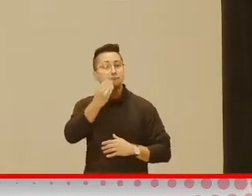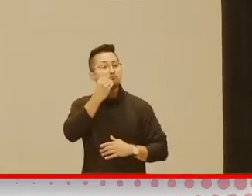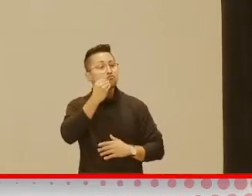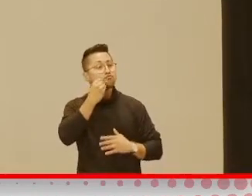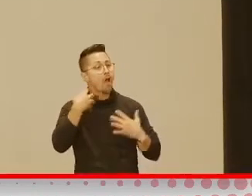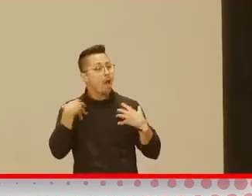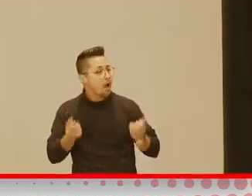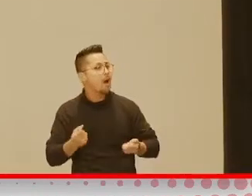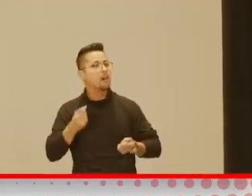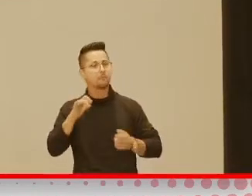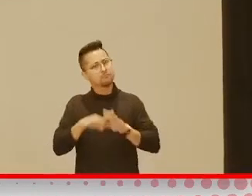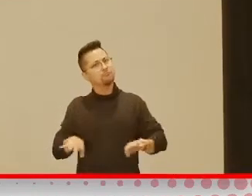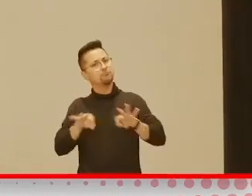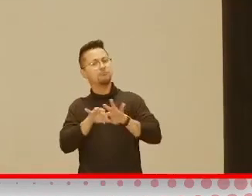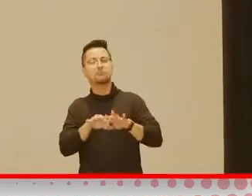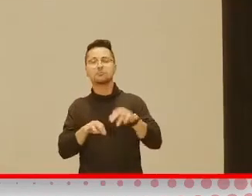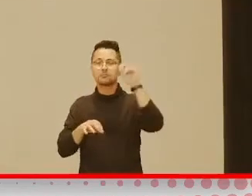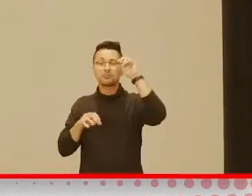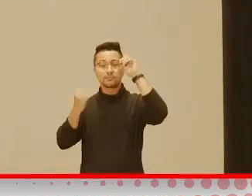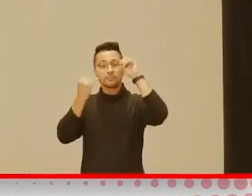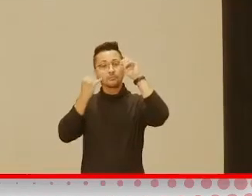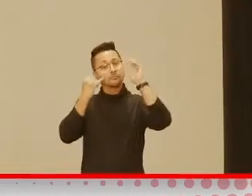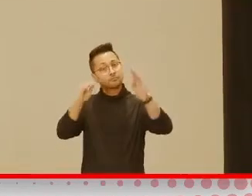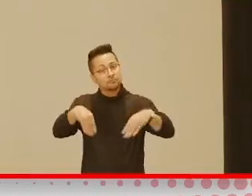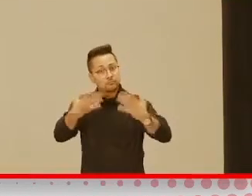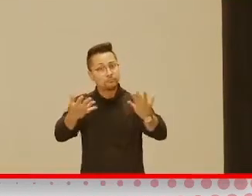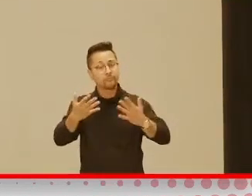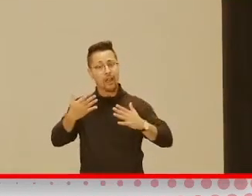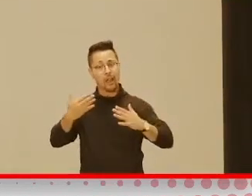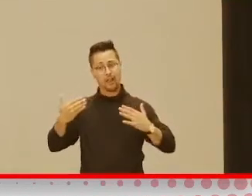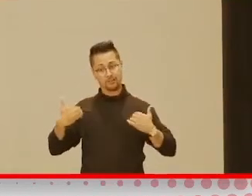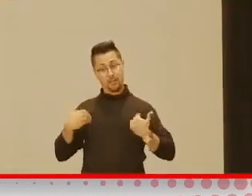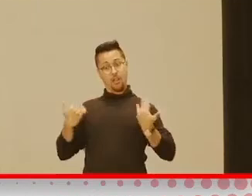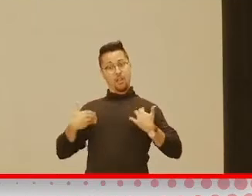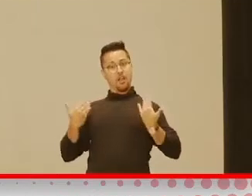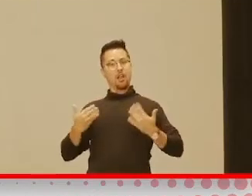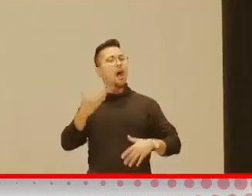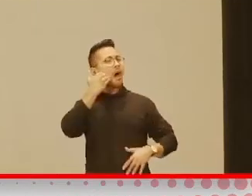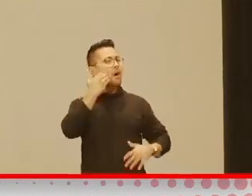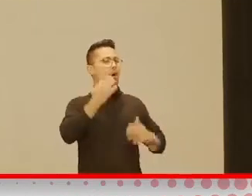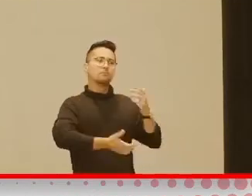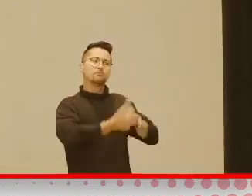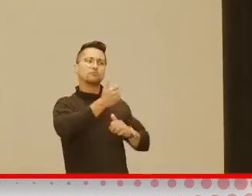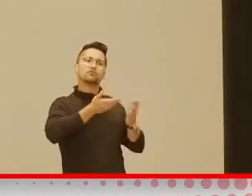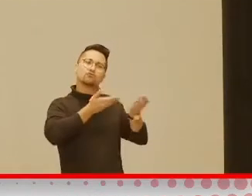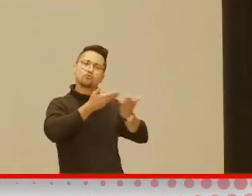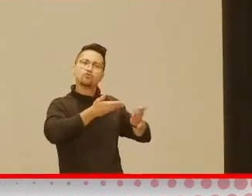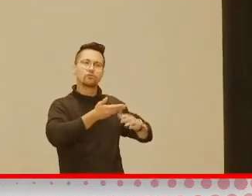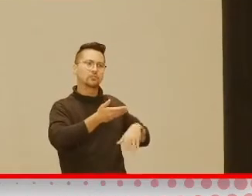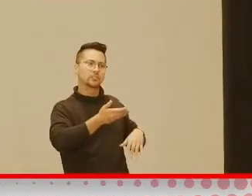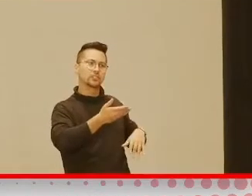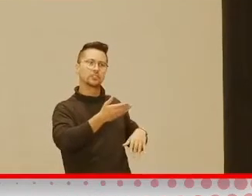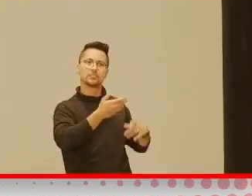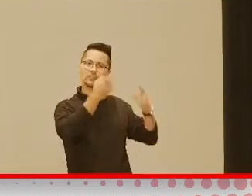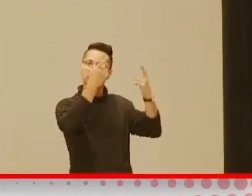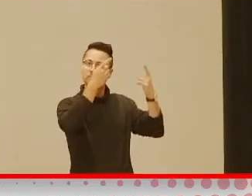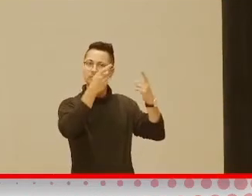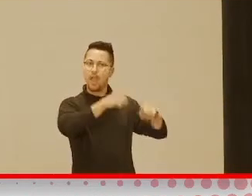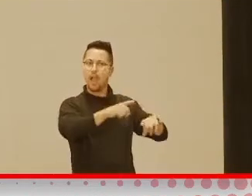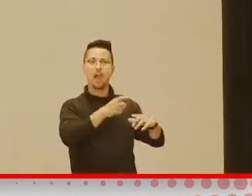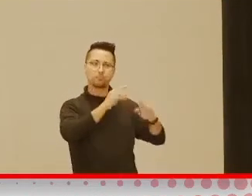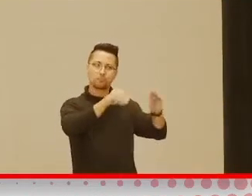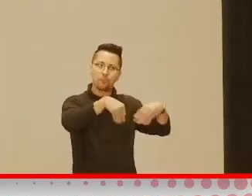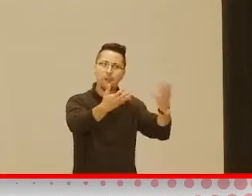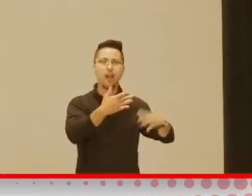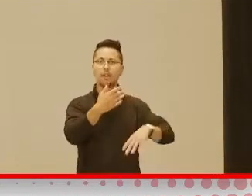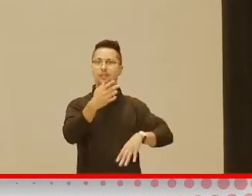you know, in early steps, even though we do, you most of the services are done in the daycare or the home, you